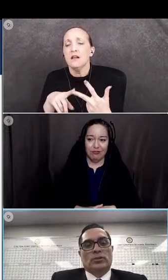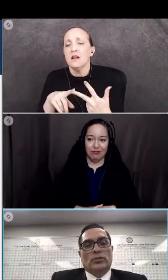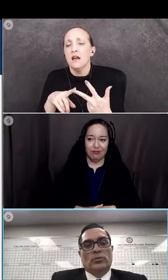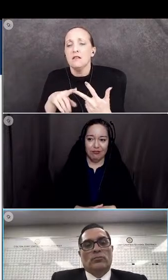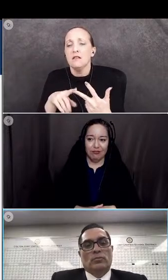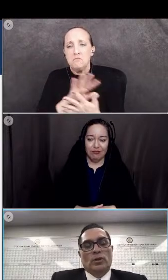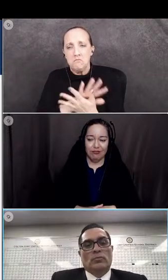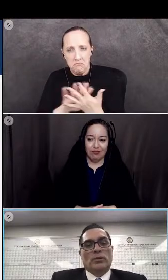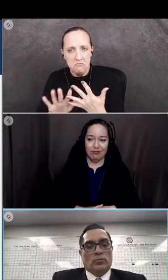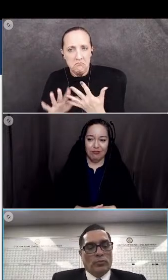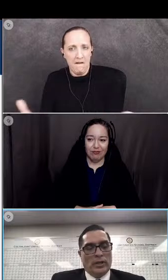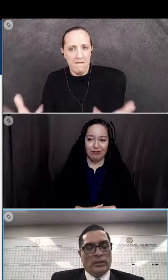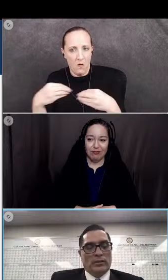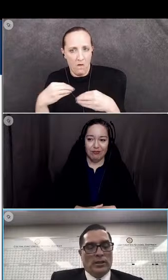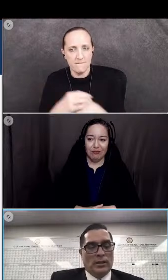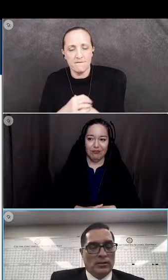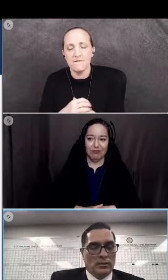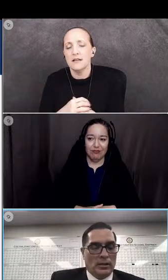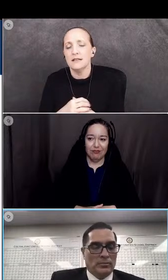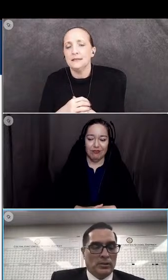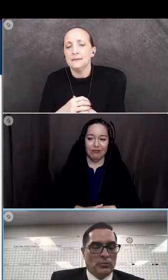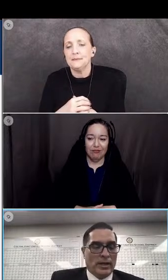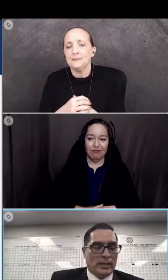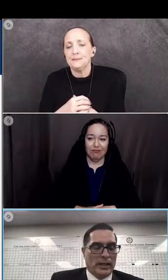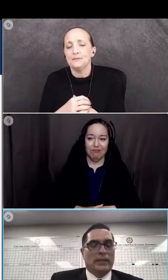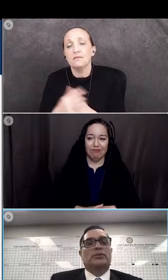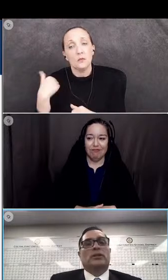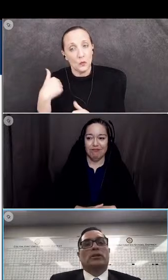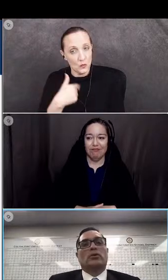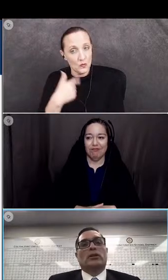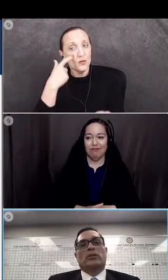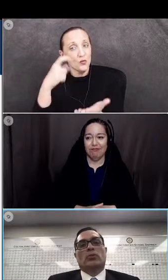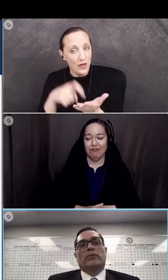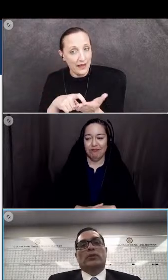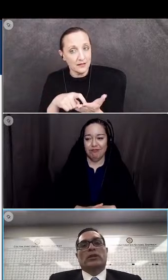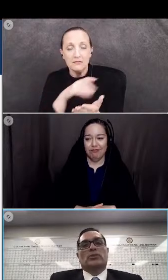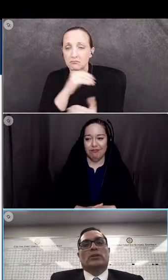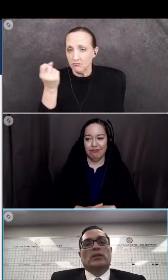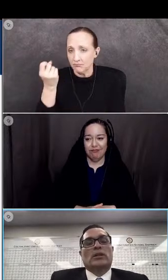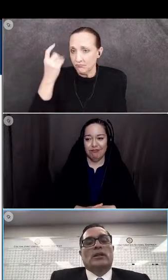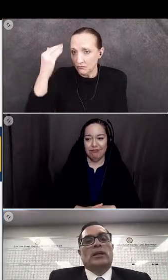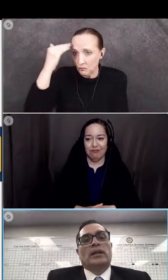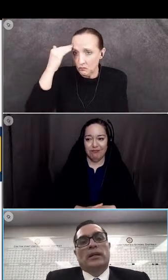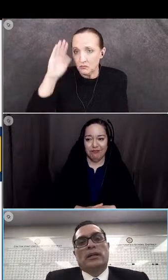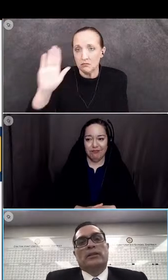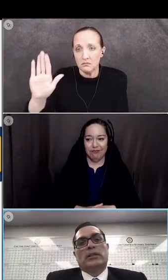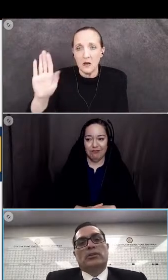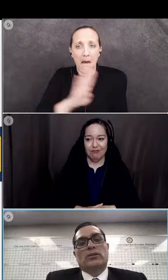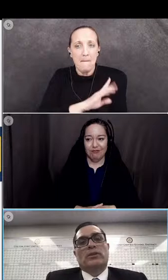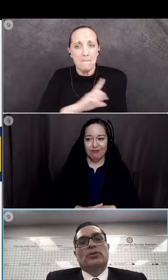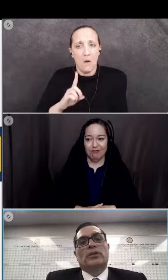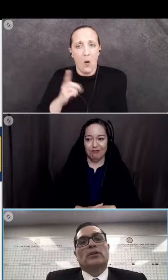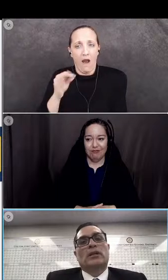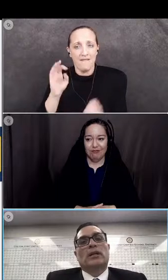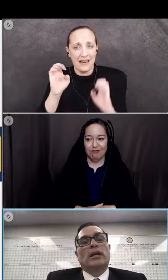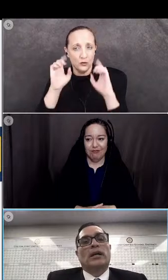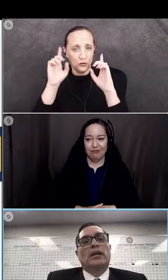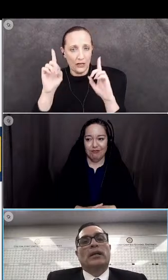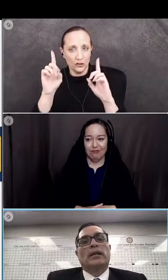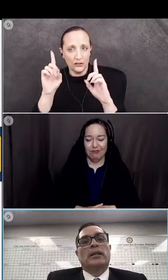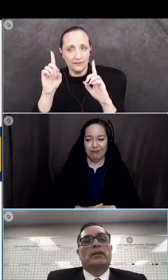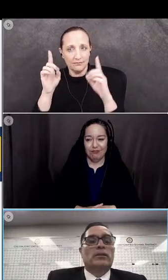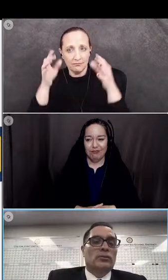and so but we recognize and know that the board of education uh sets the vision